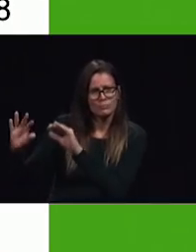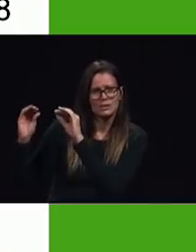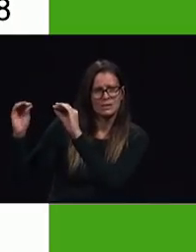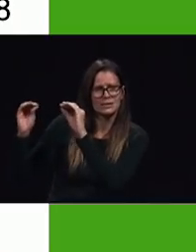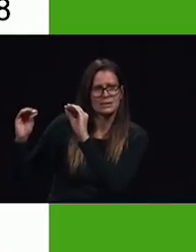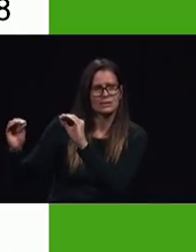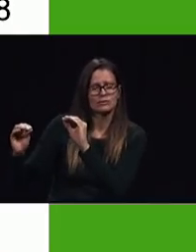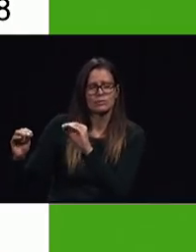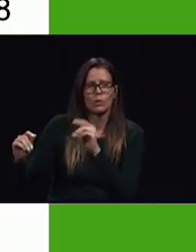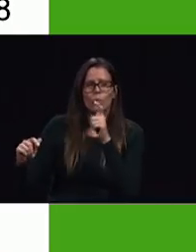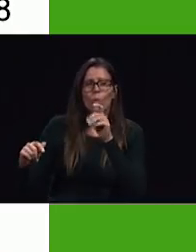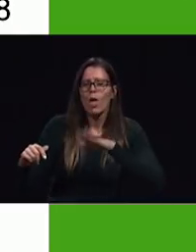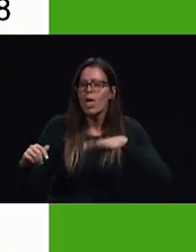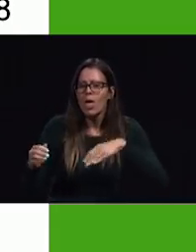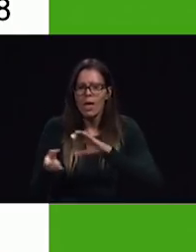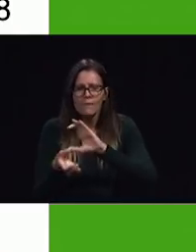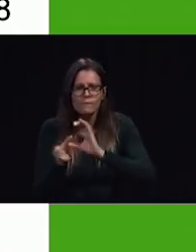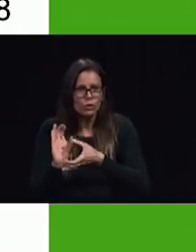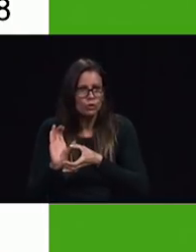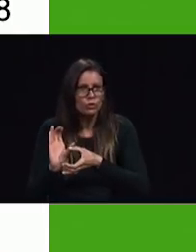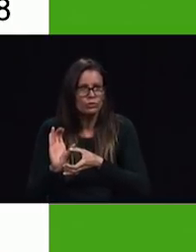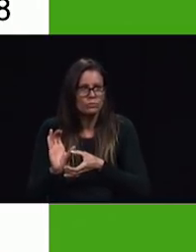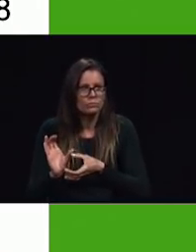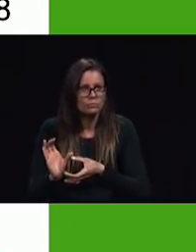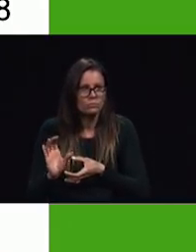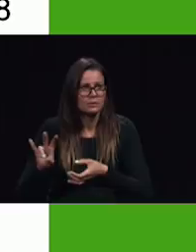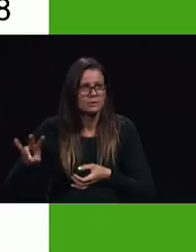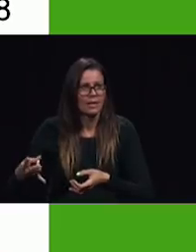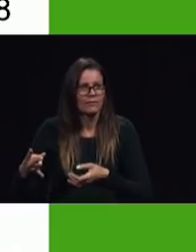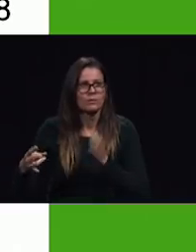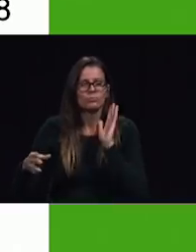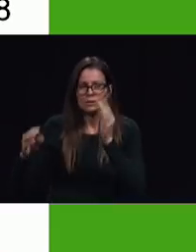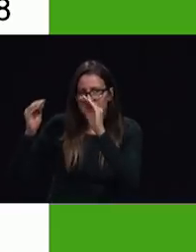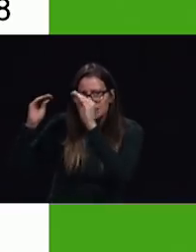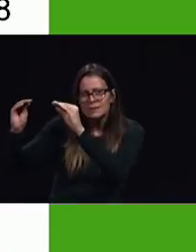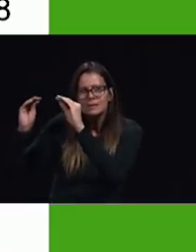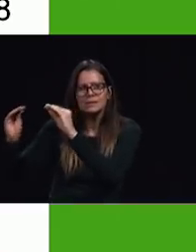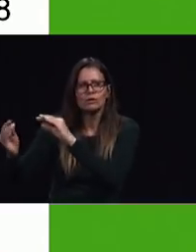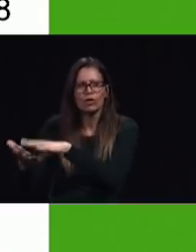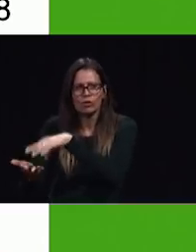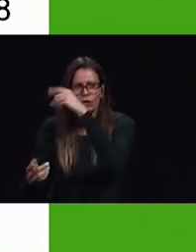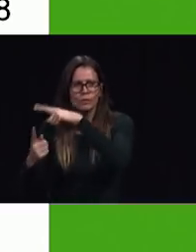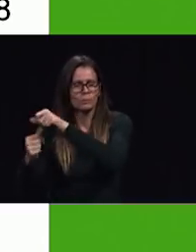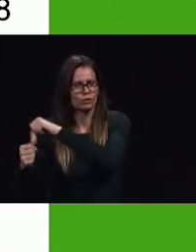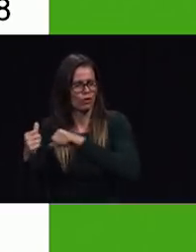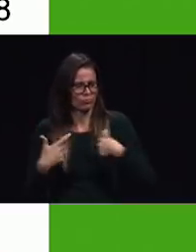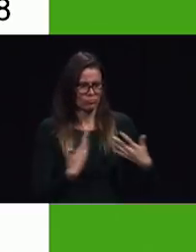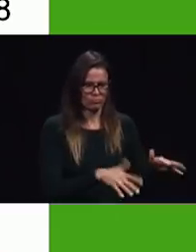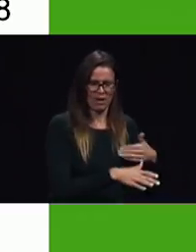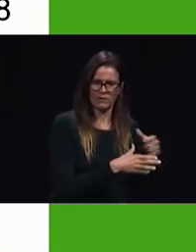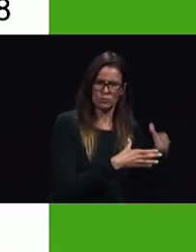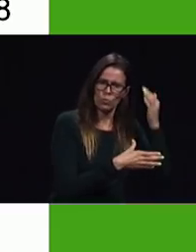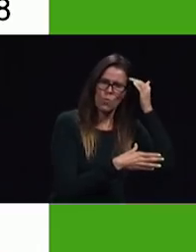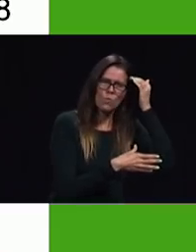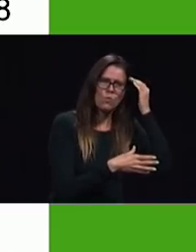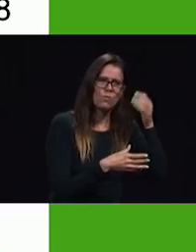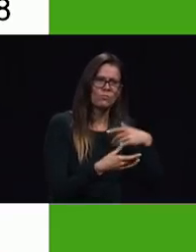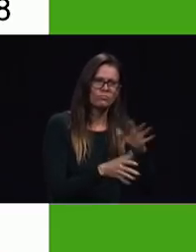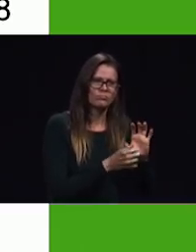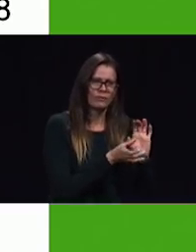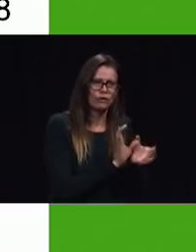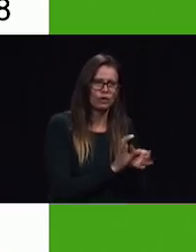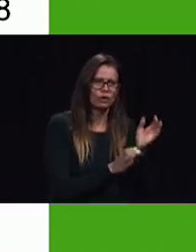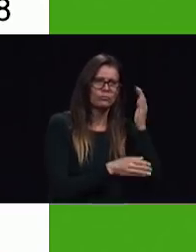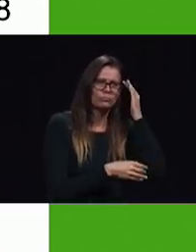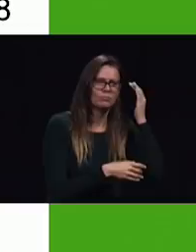members make no effort to give to others the help given them great spiritual feebleness must result